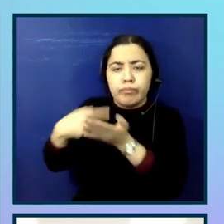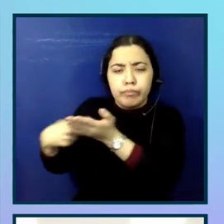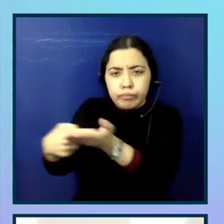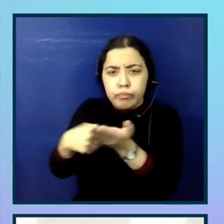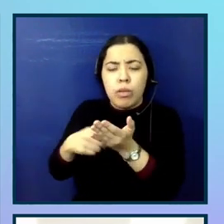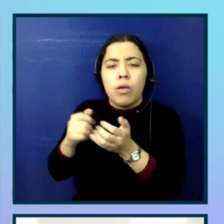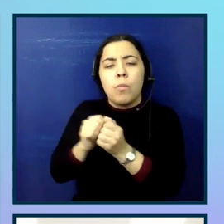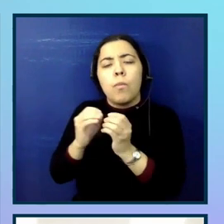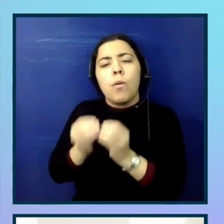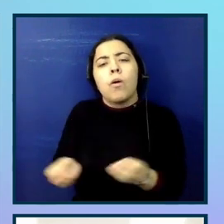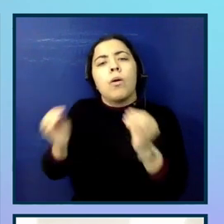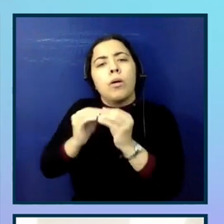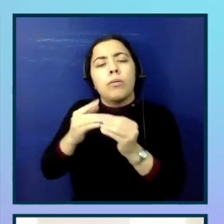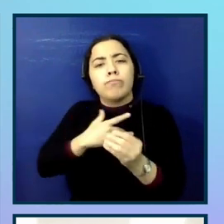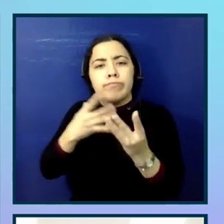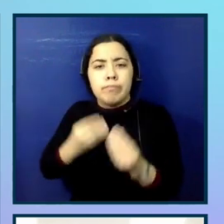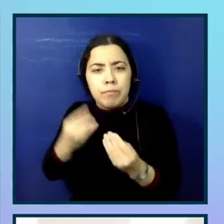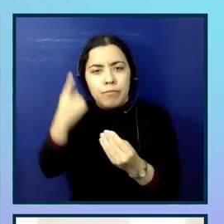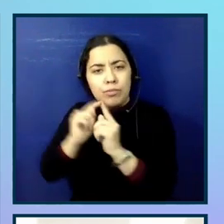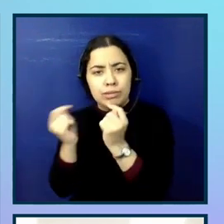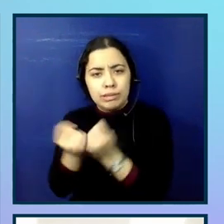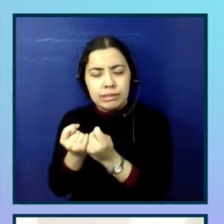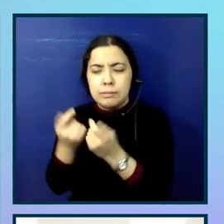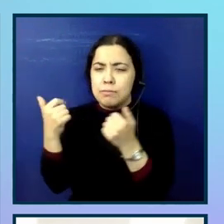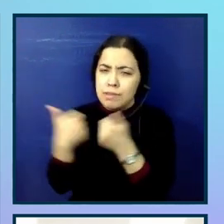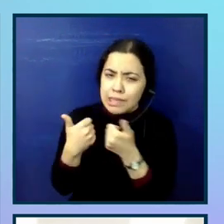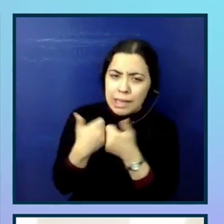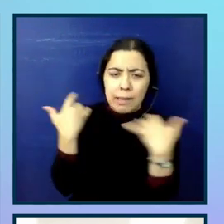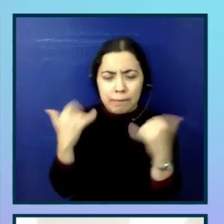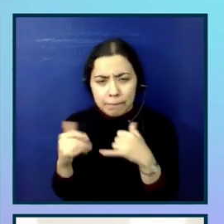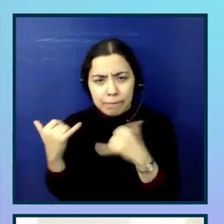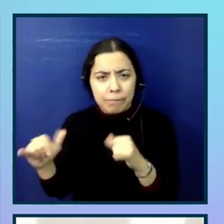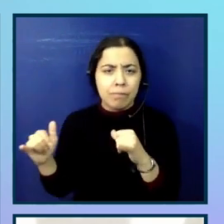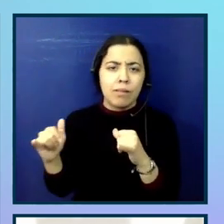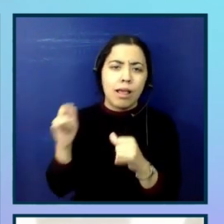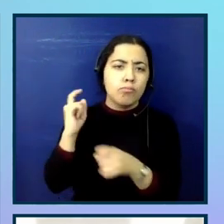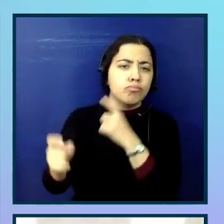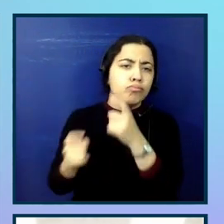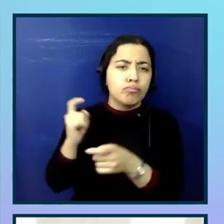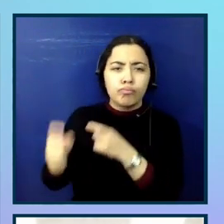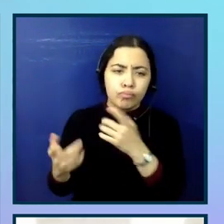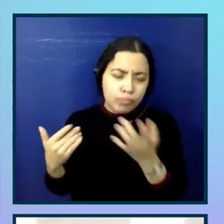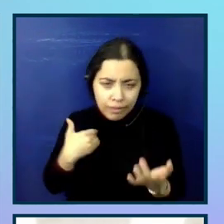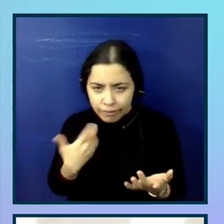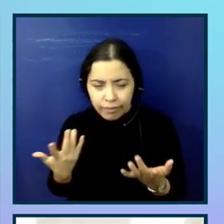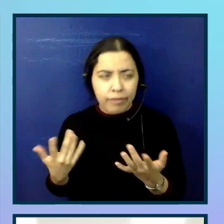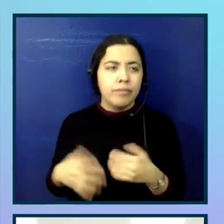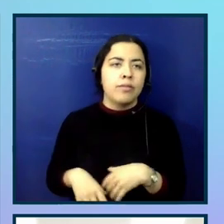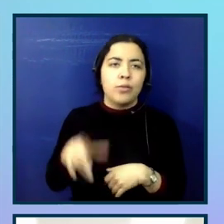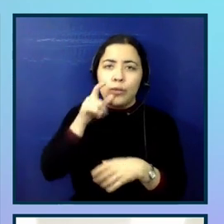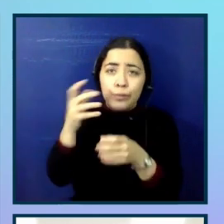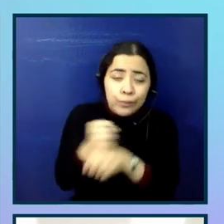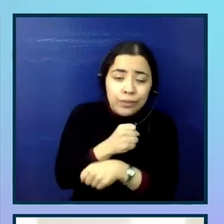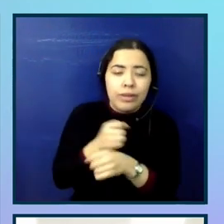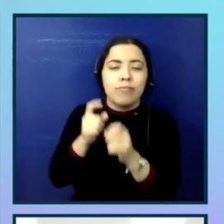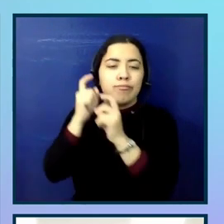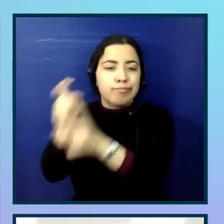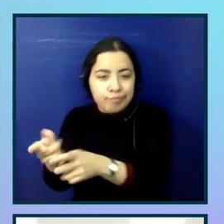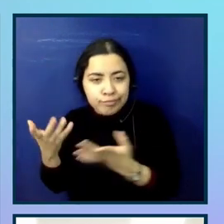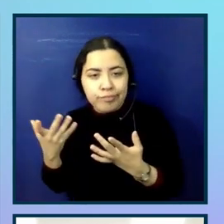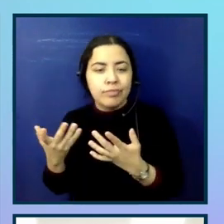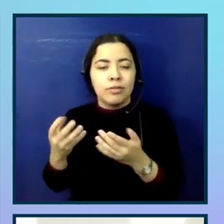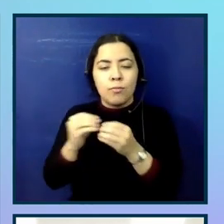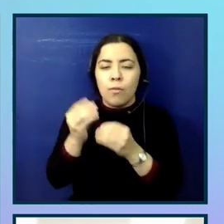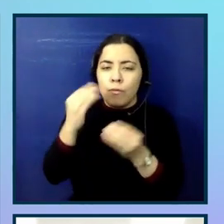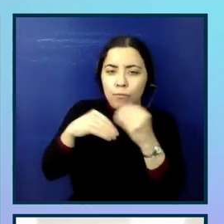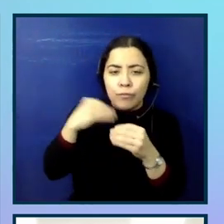games, had lots of quizzes and awarded prizes and had a budget for food. So it was really good fun. And these are